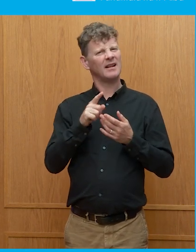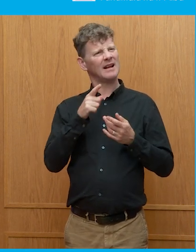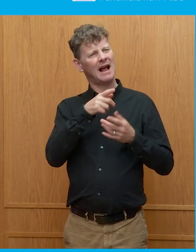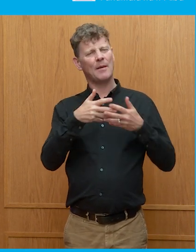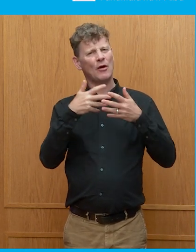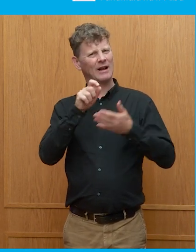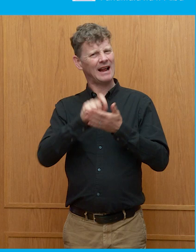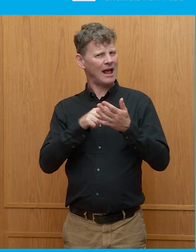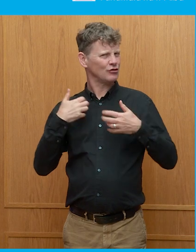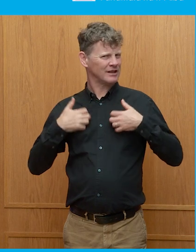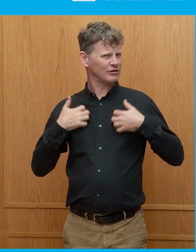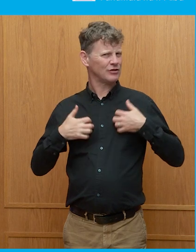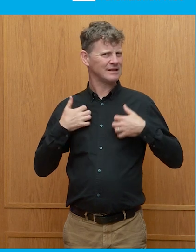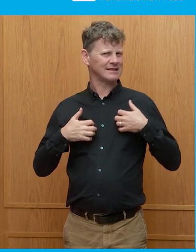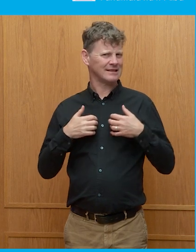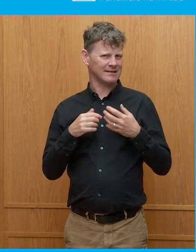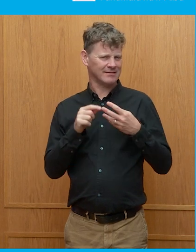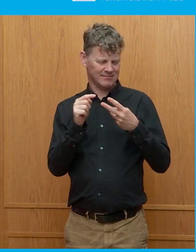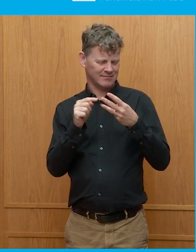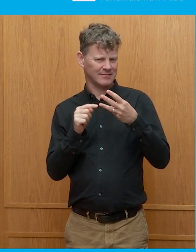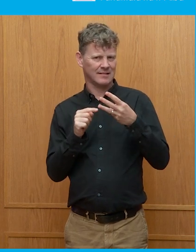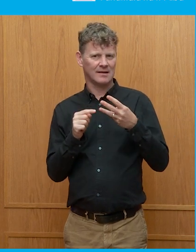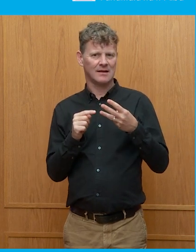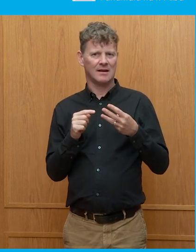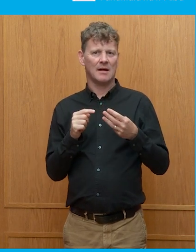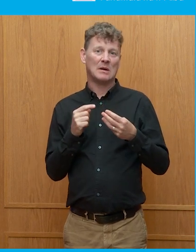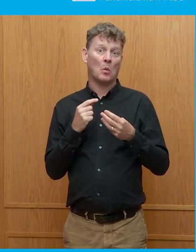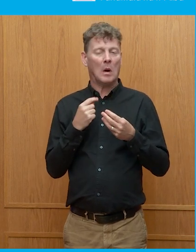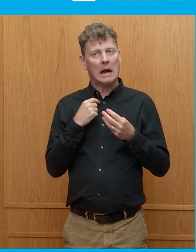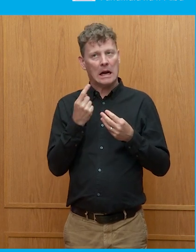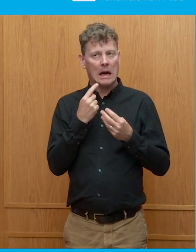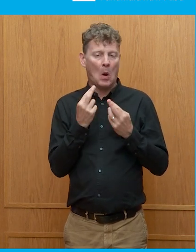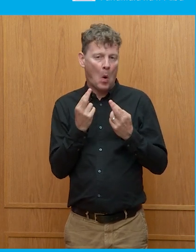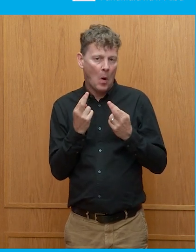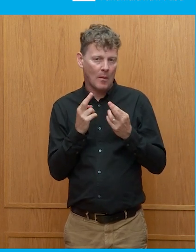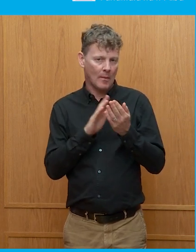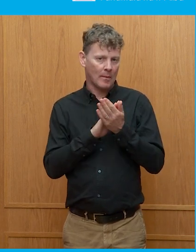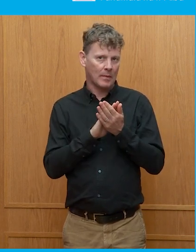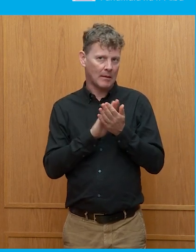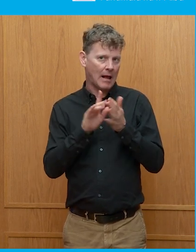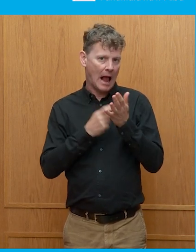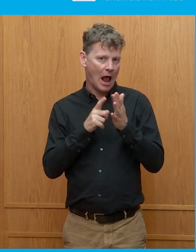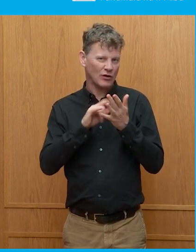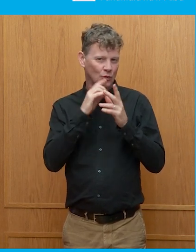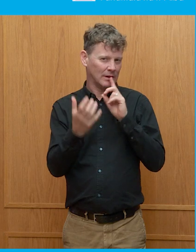And we are – and you know that we are just a bit more hopeful now than a couple of months ago.